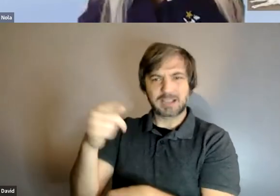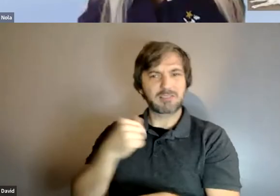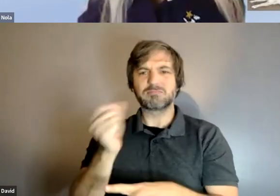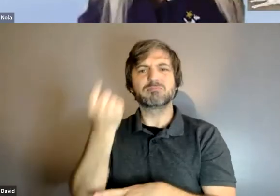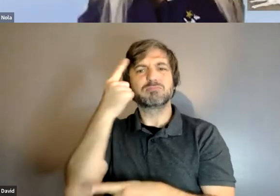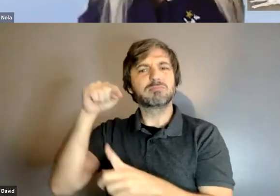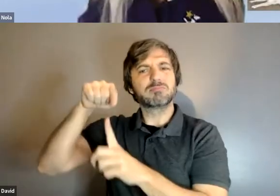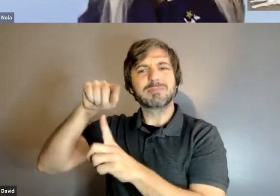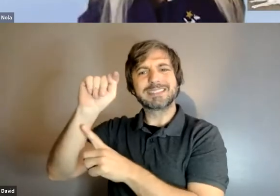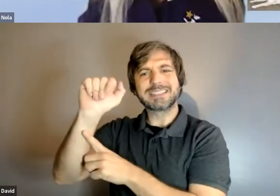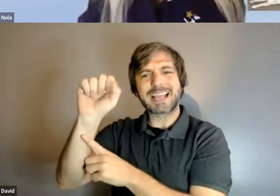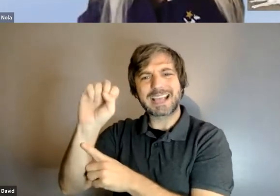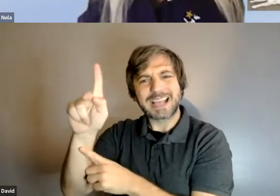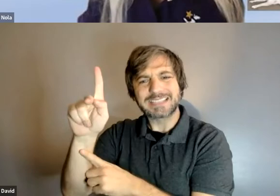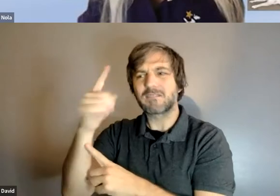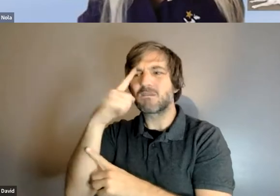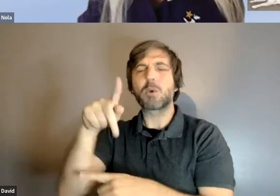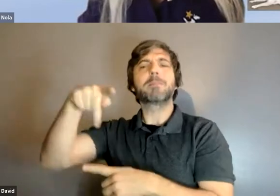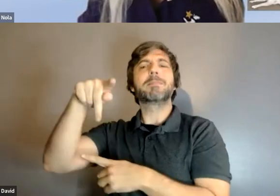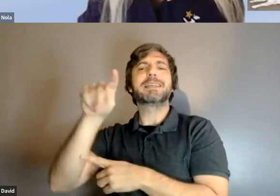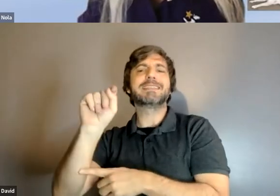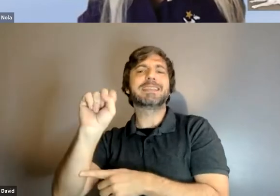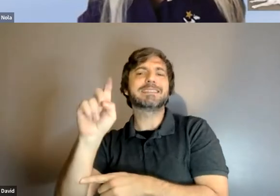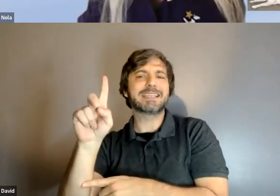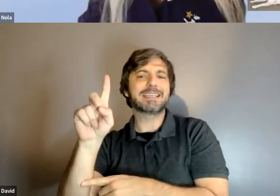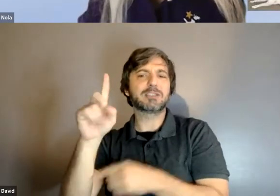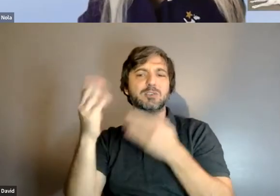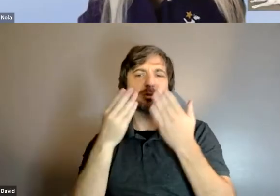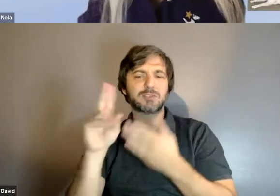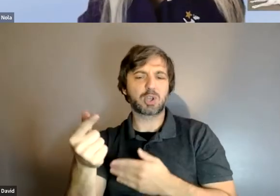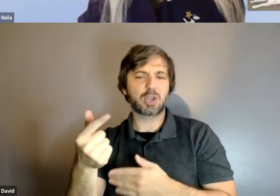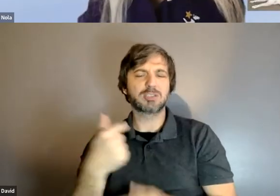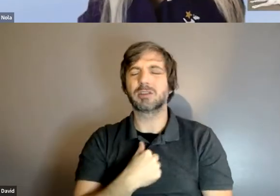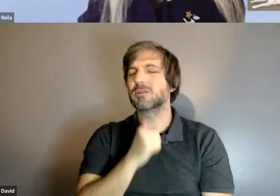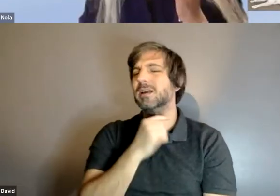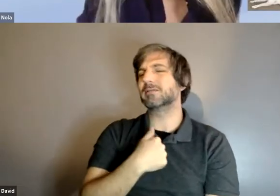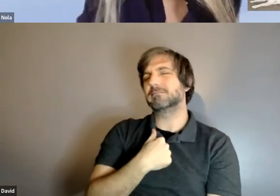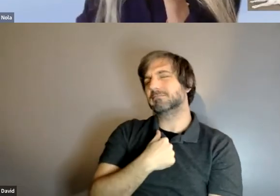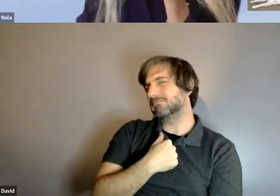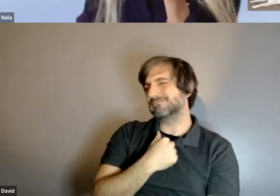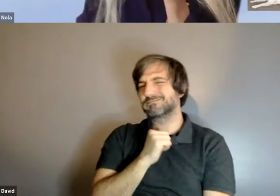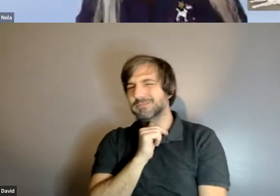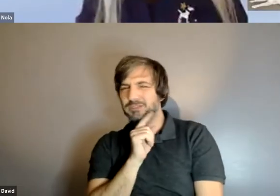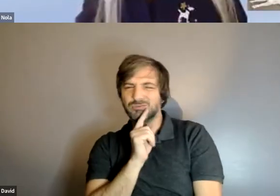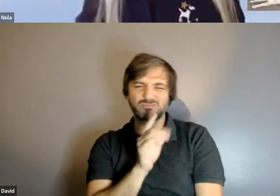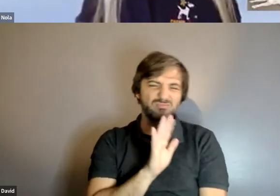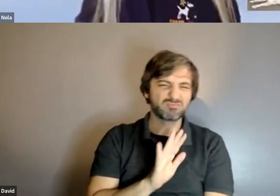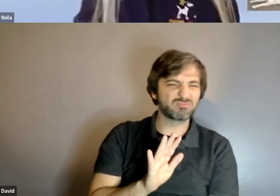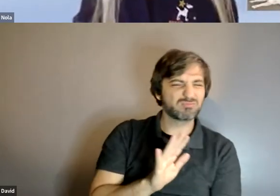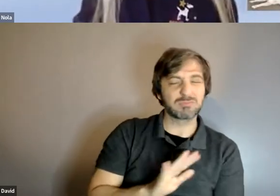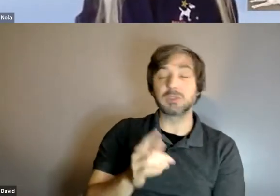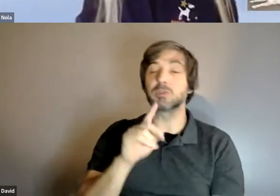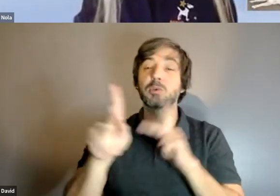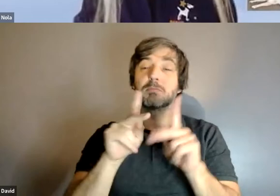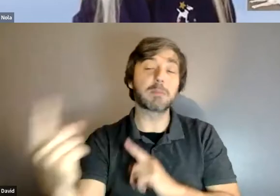that a ptsd service dog performed so again i was a huge skeptic and when i had some people come to me and ask